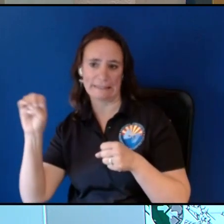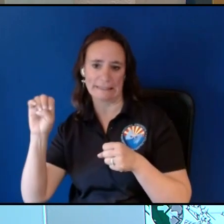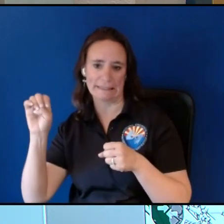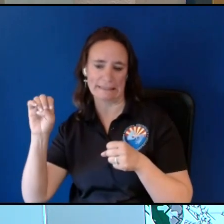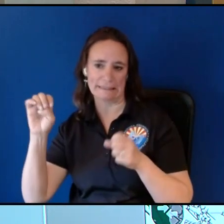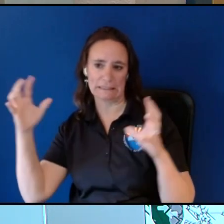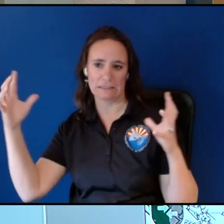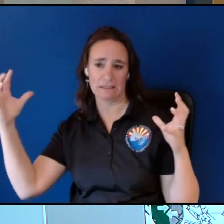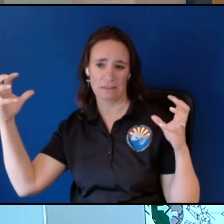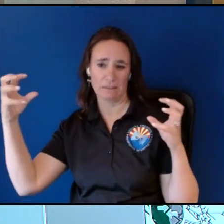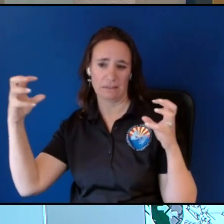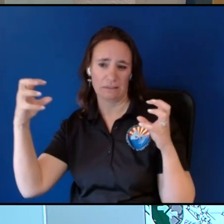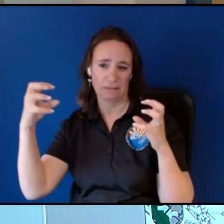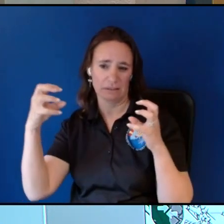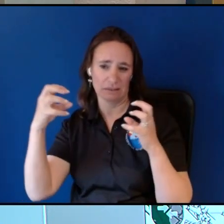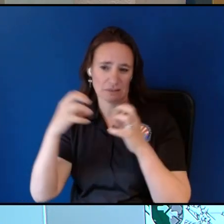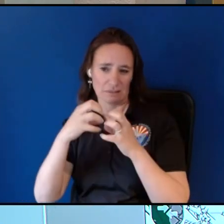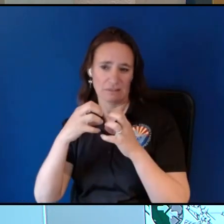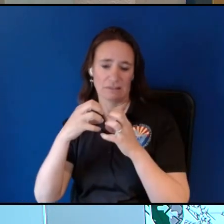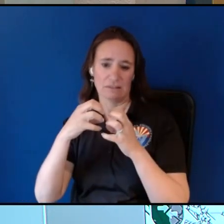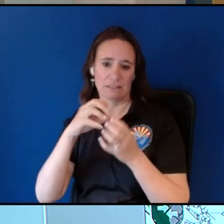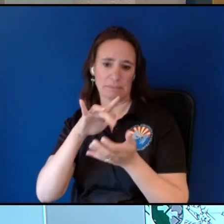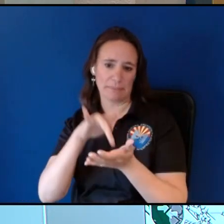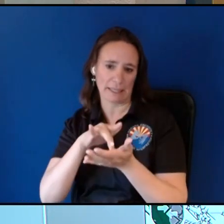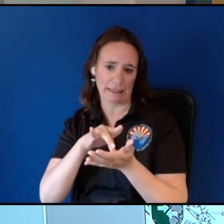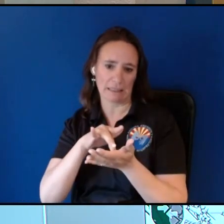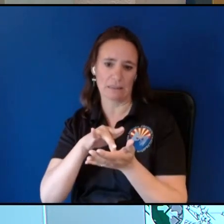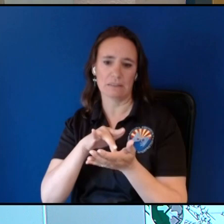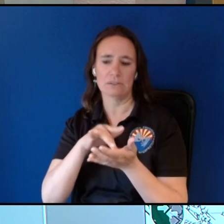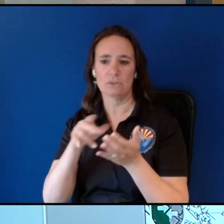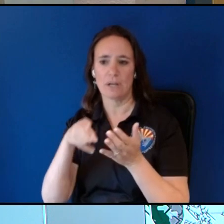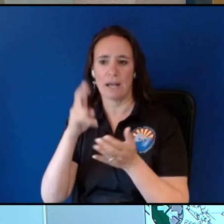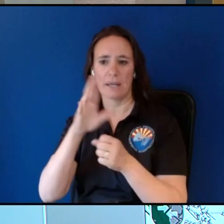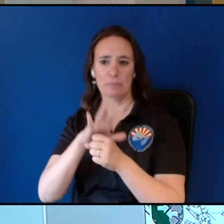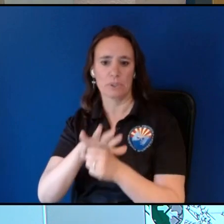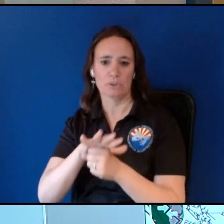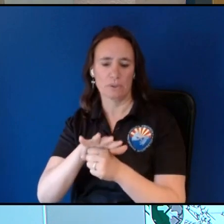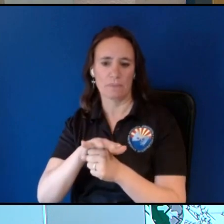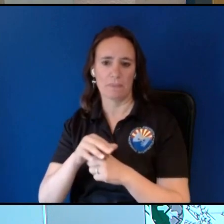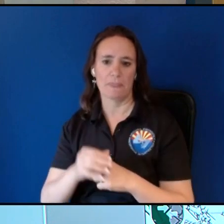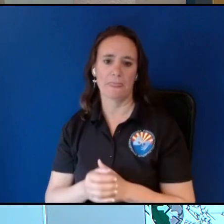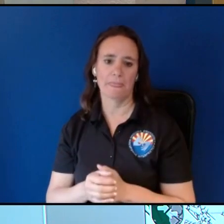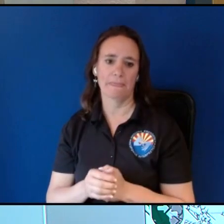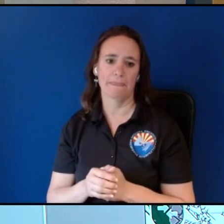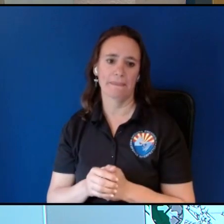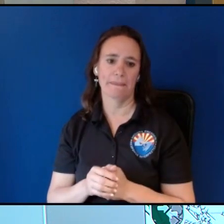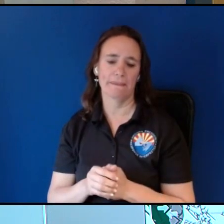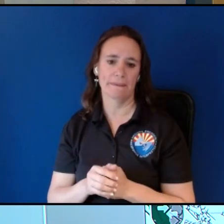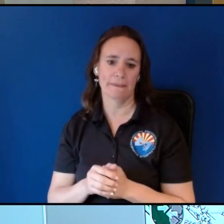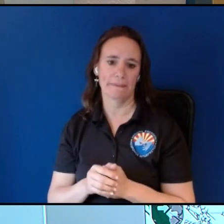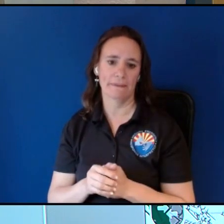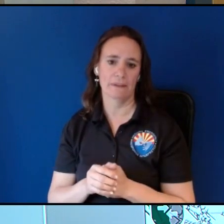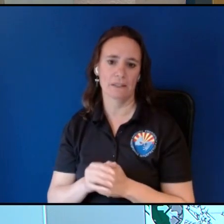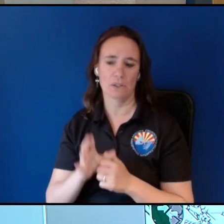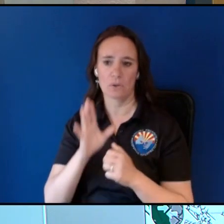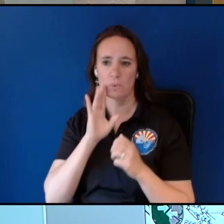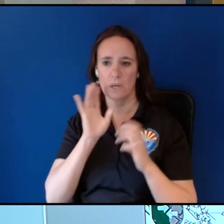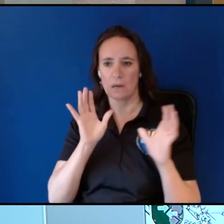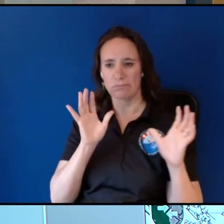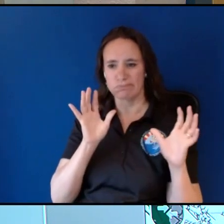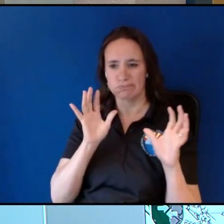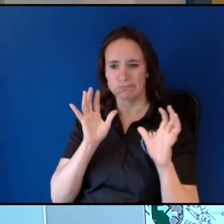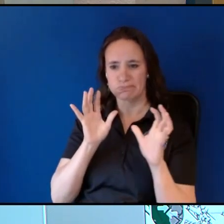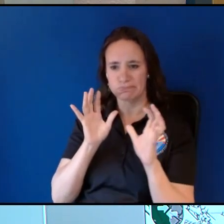uh central u.s looking at some high pressure so that's gonna keep driving fairly